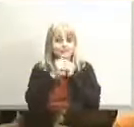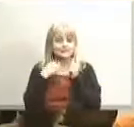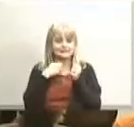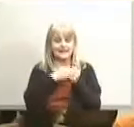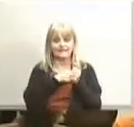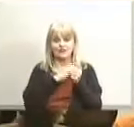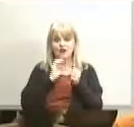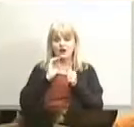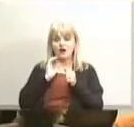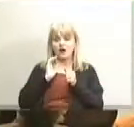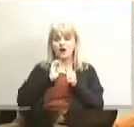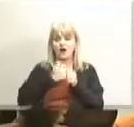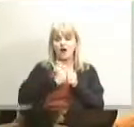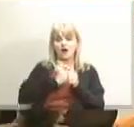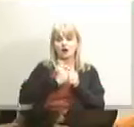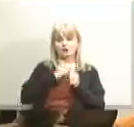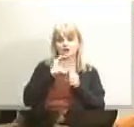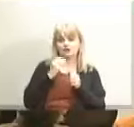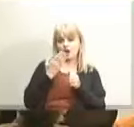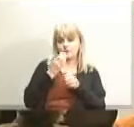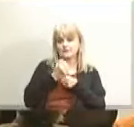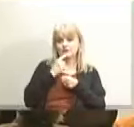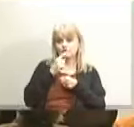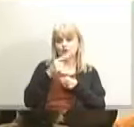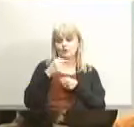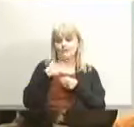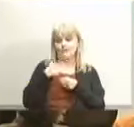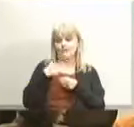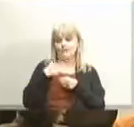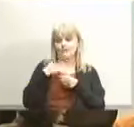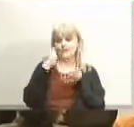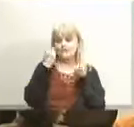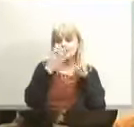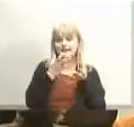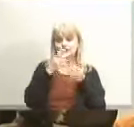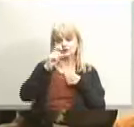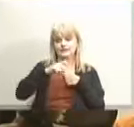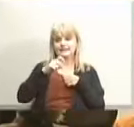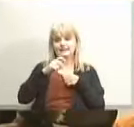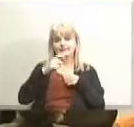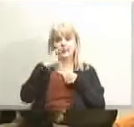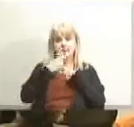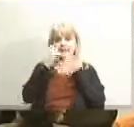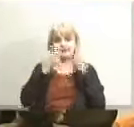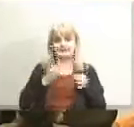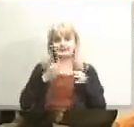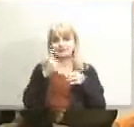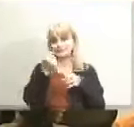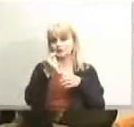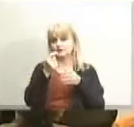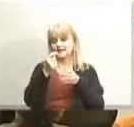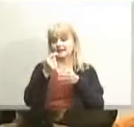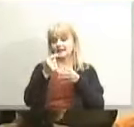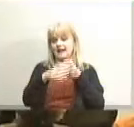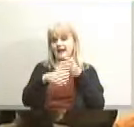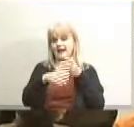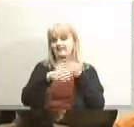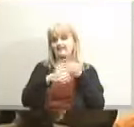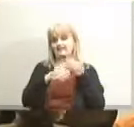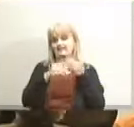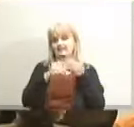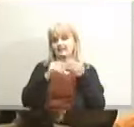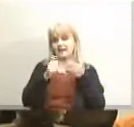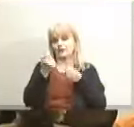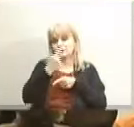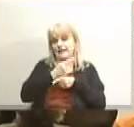our job is to make sure you have the information you need to make decisions so tuesday gives you that additional day to do that and